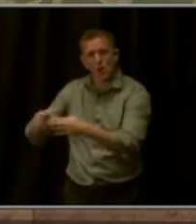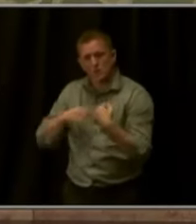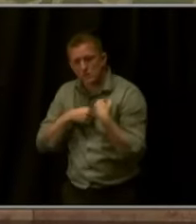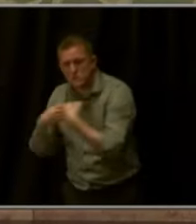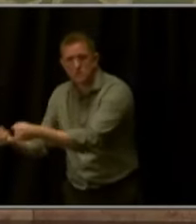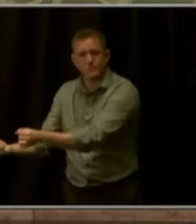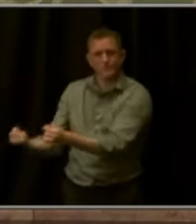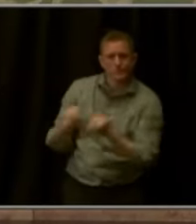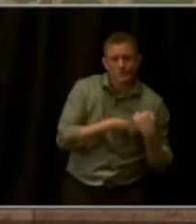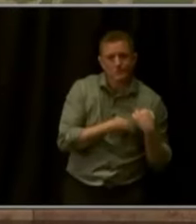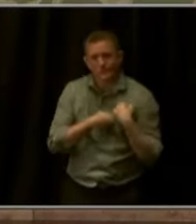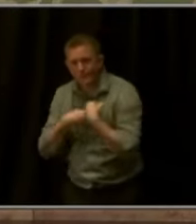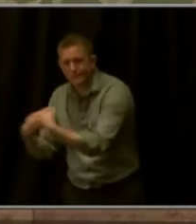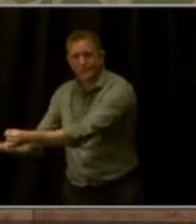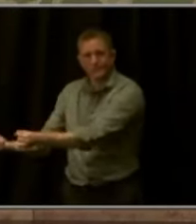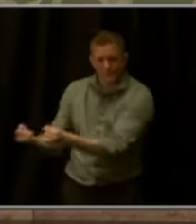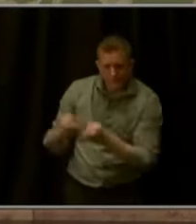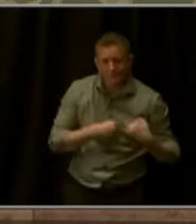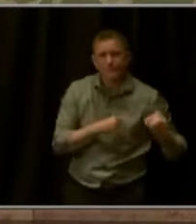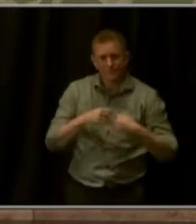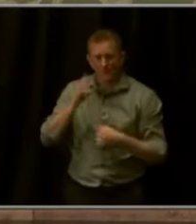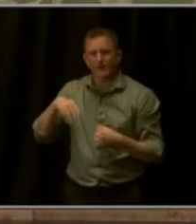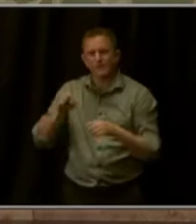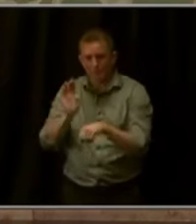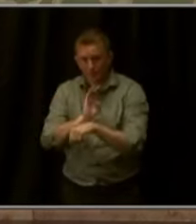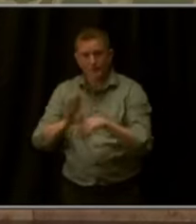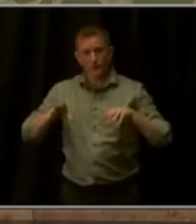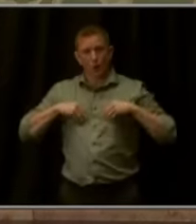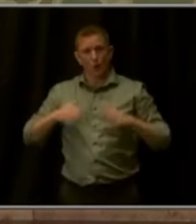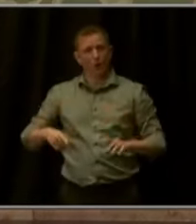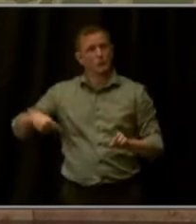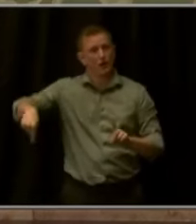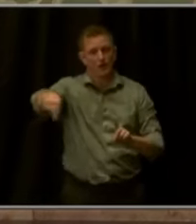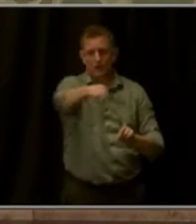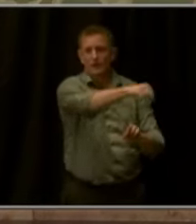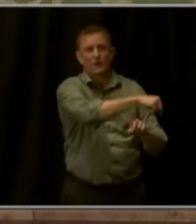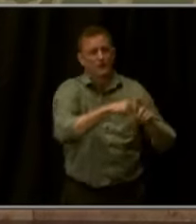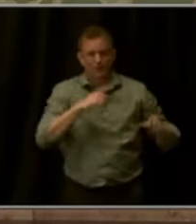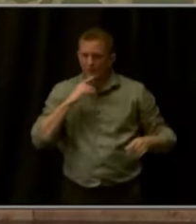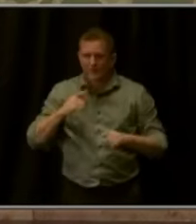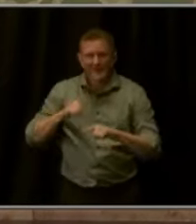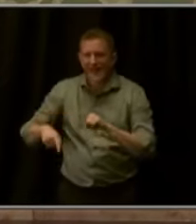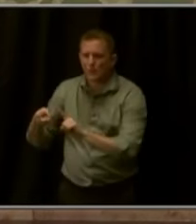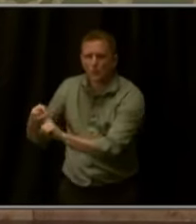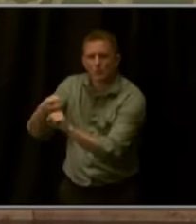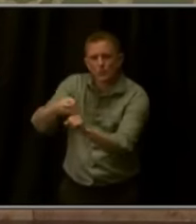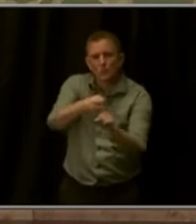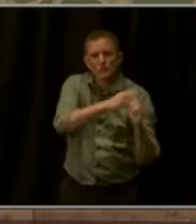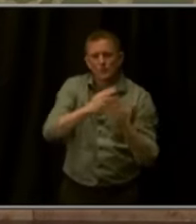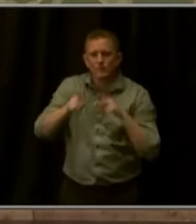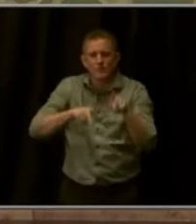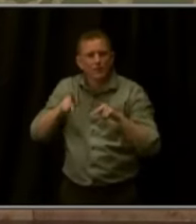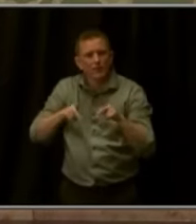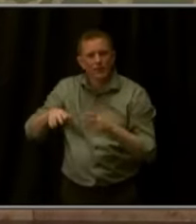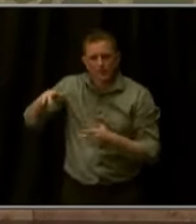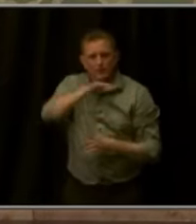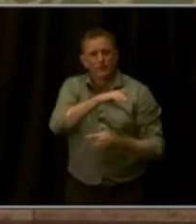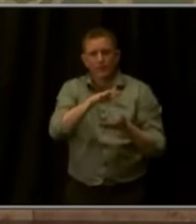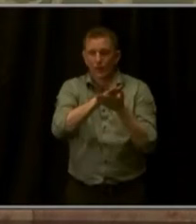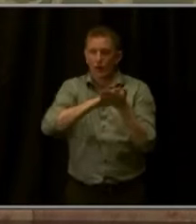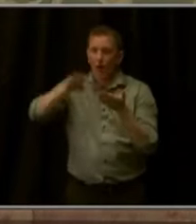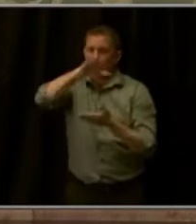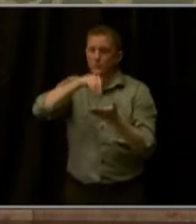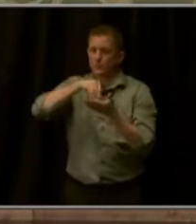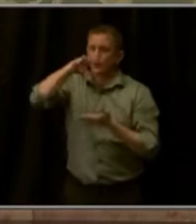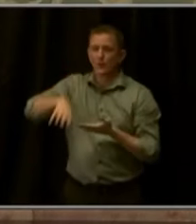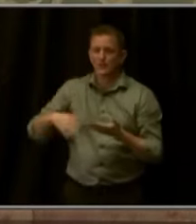I hear from business owners who can't or have difficulty recruiting the talent they need. College students who sadly have lost hope and